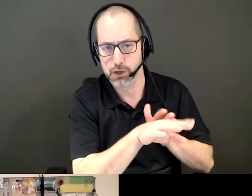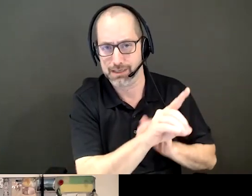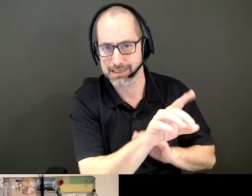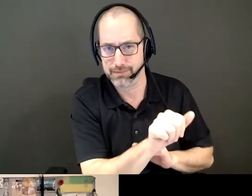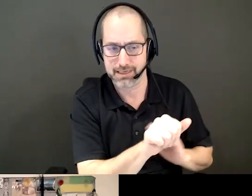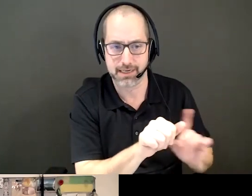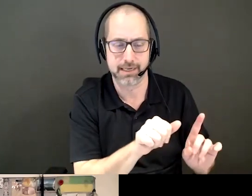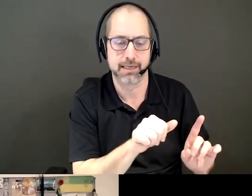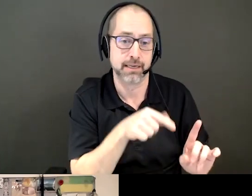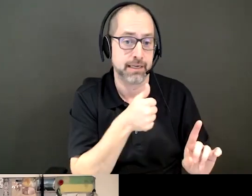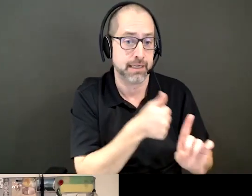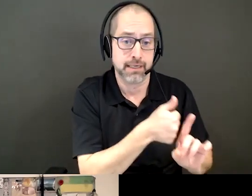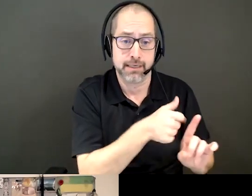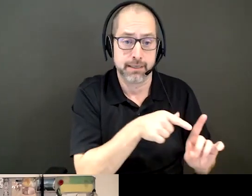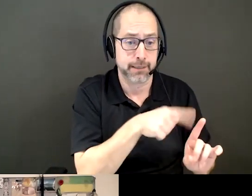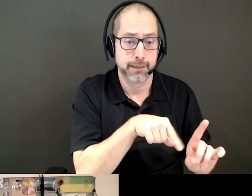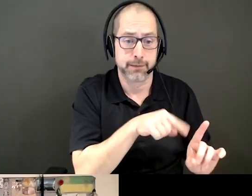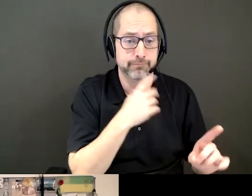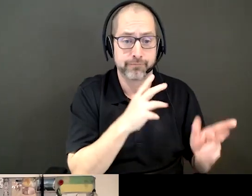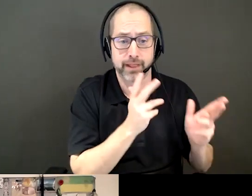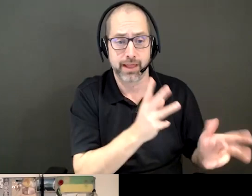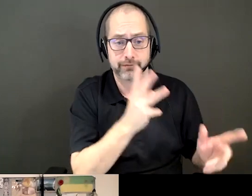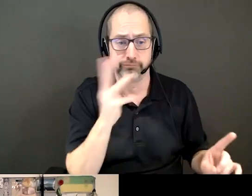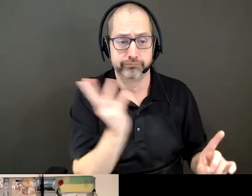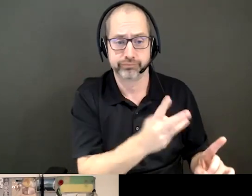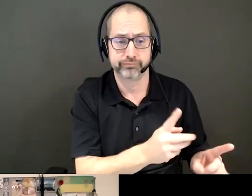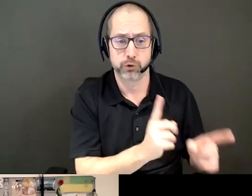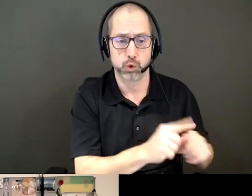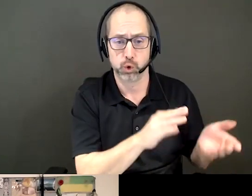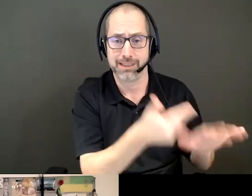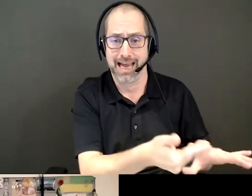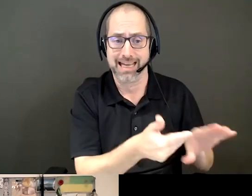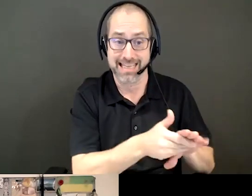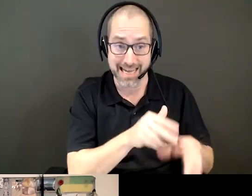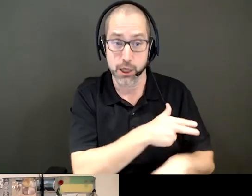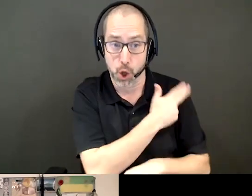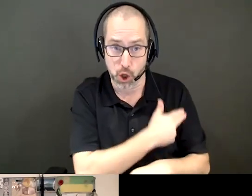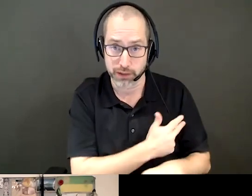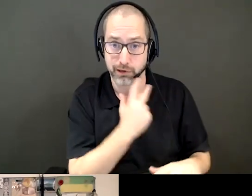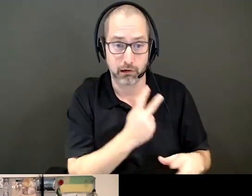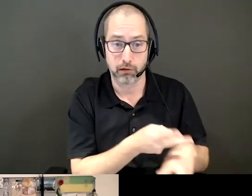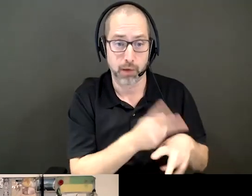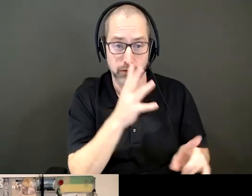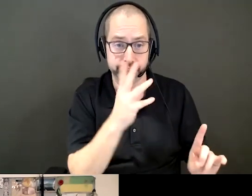who was basically left to perish while in care of the hospital because they didn't take his concerns legitimately.